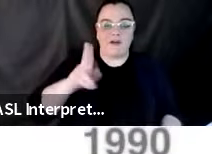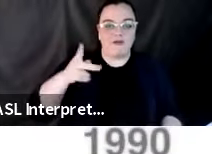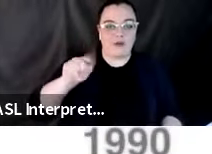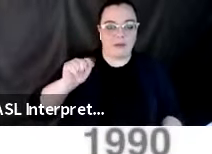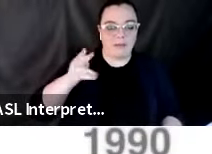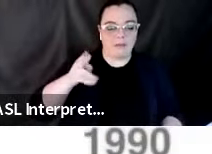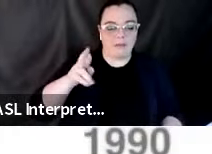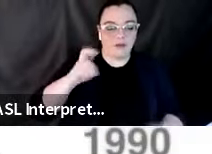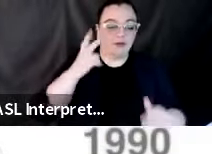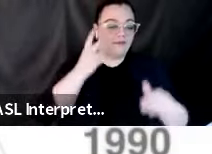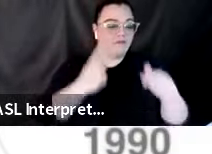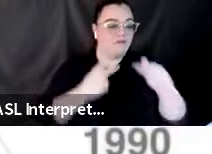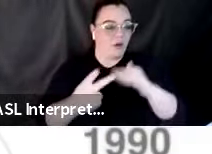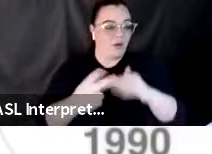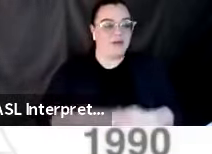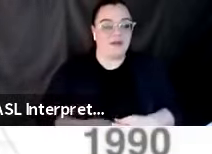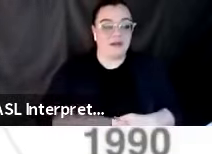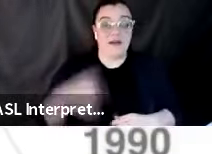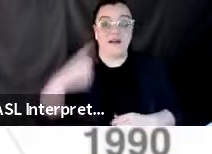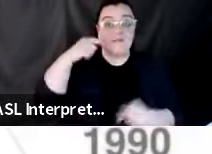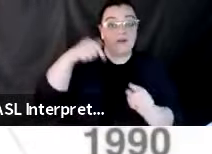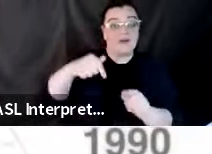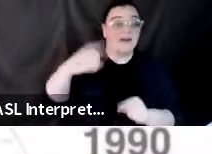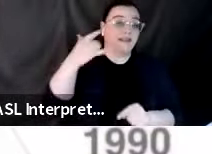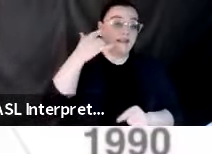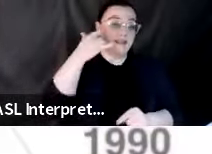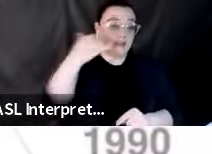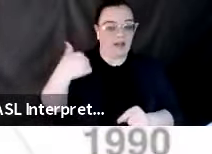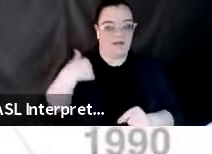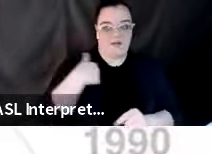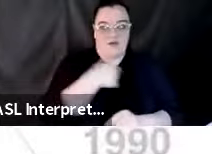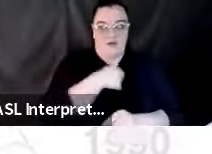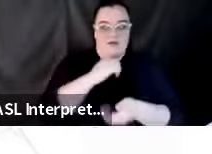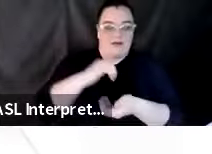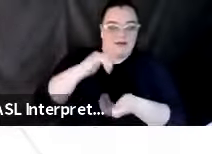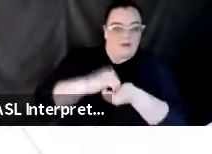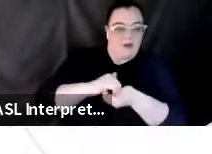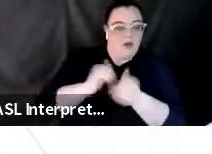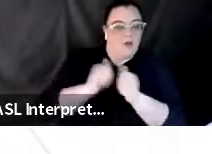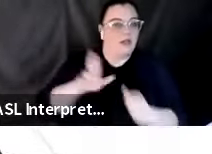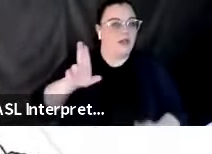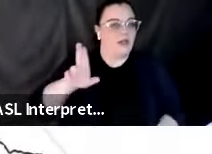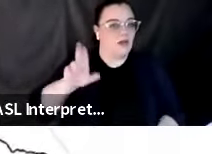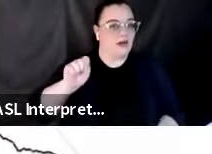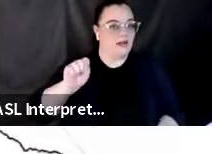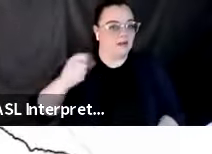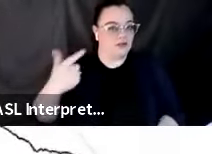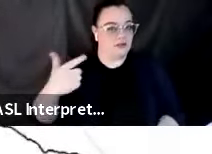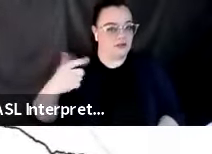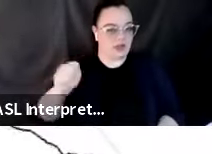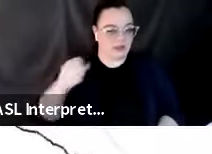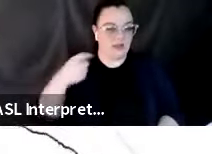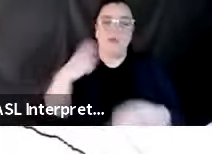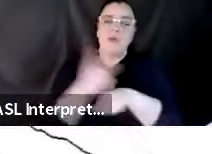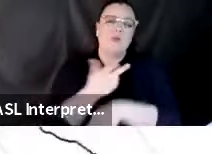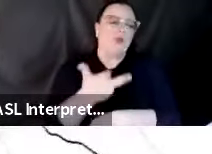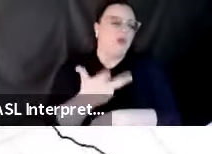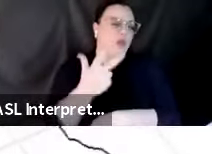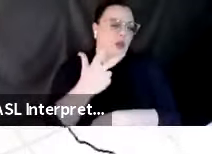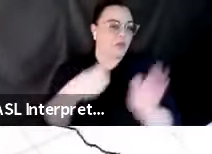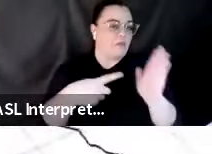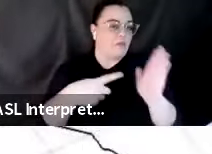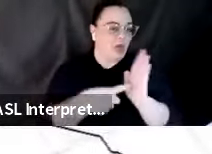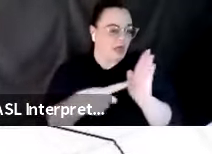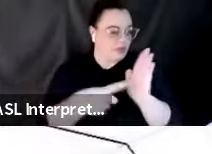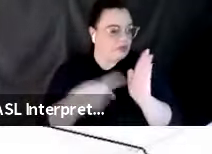has developed with the U.S. Geological Survey, USGS, the USERF-3 model. That's the most recent version of the